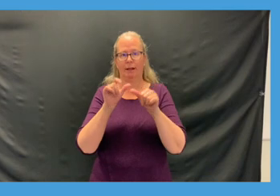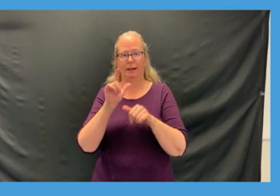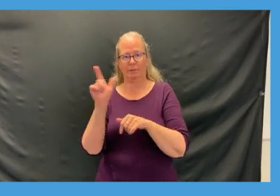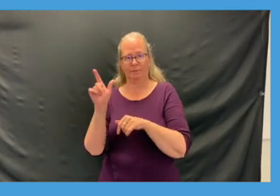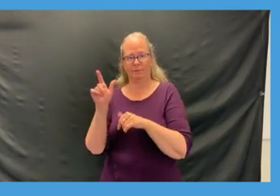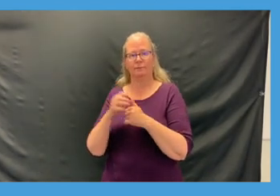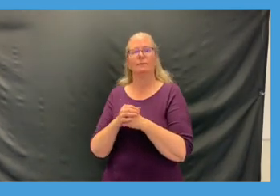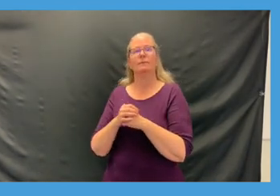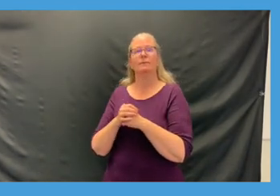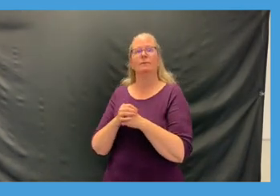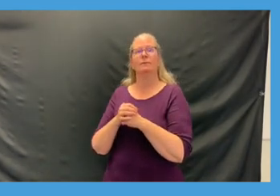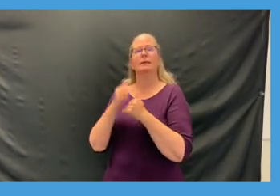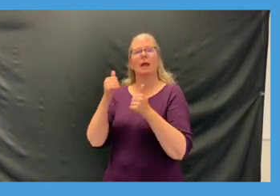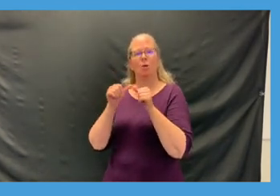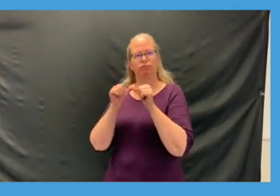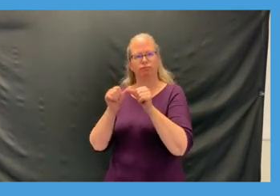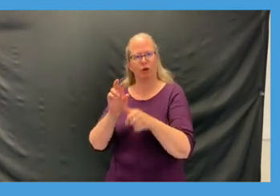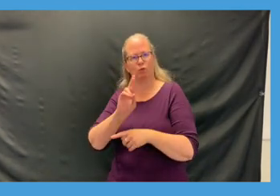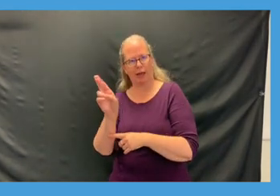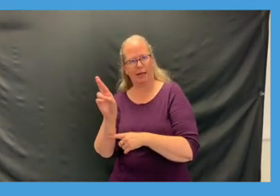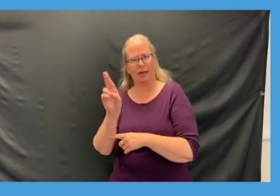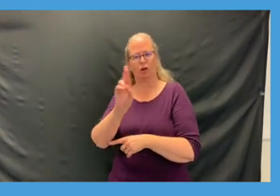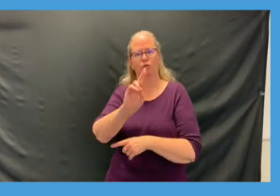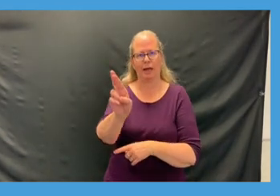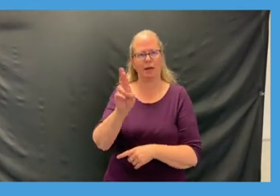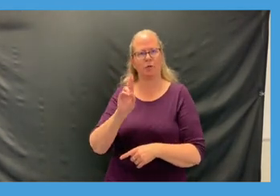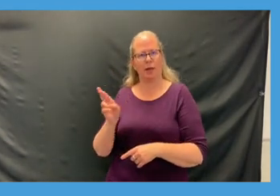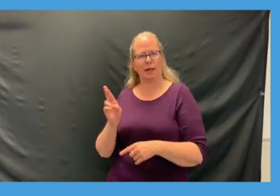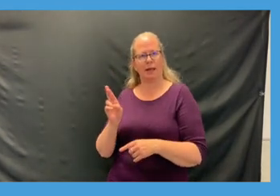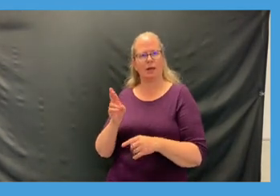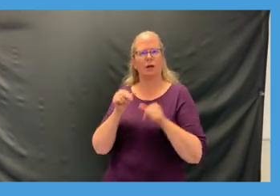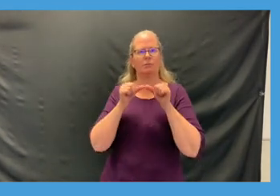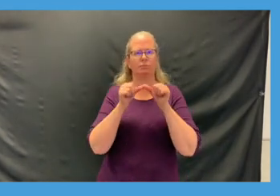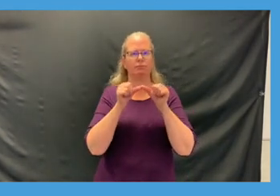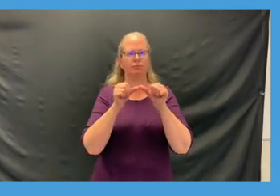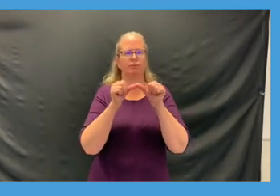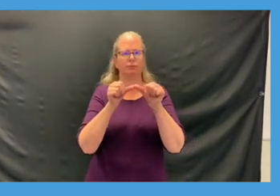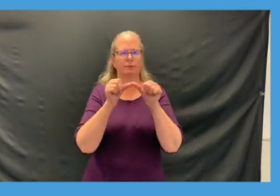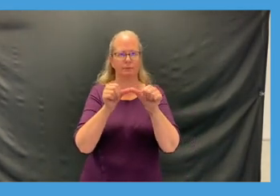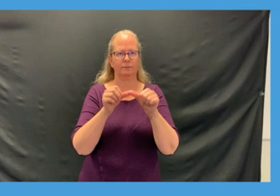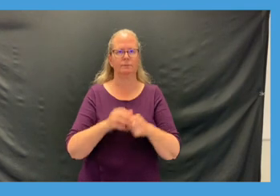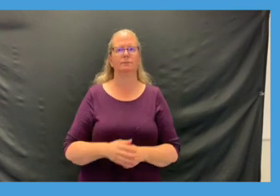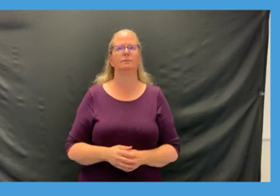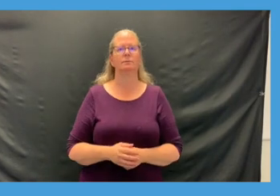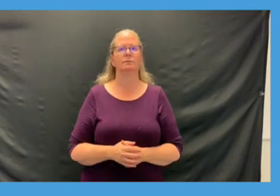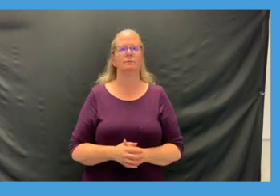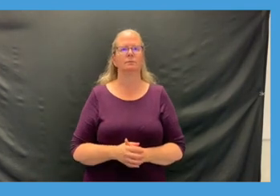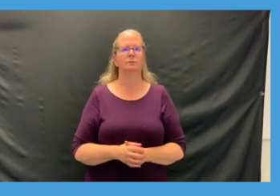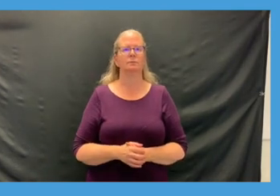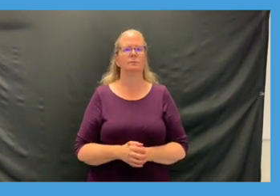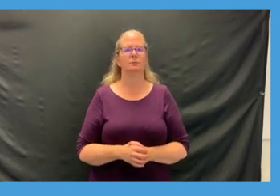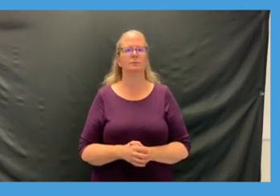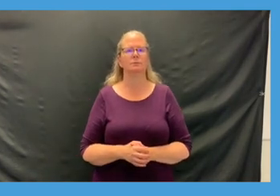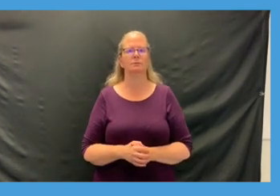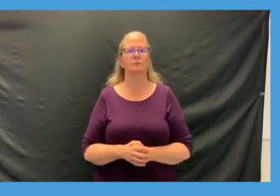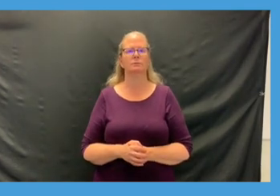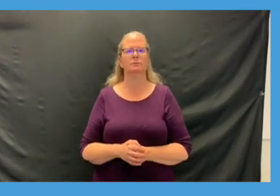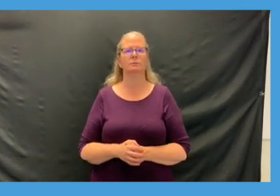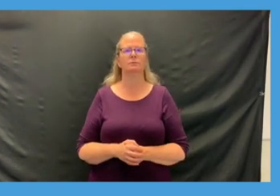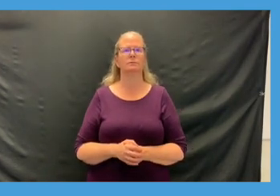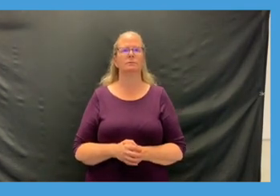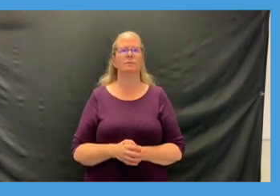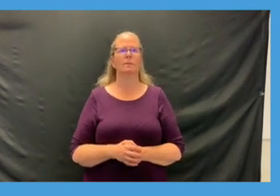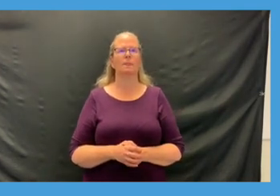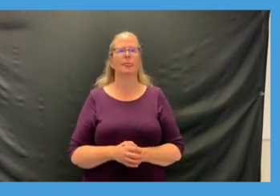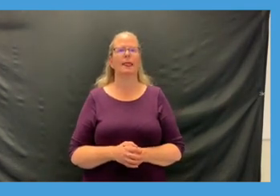stop pass pass stop awesome work now is where you're gonna need your